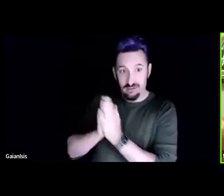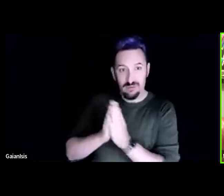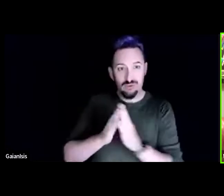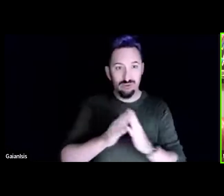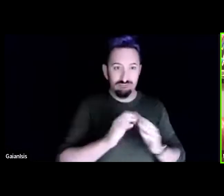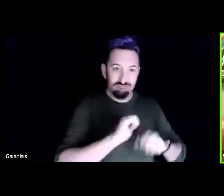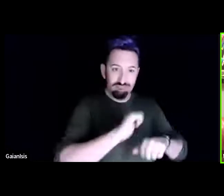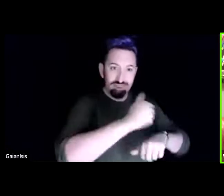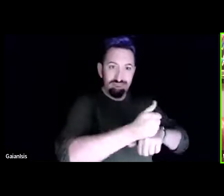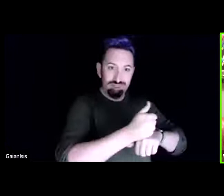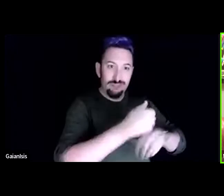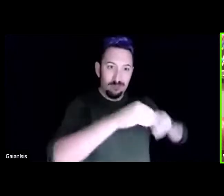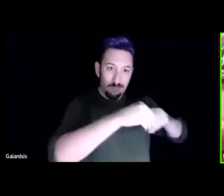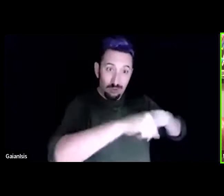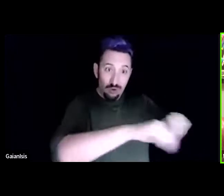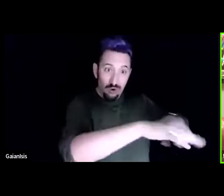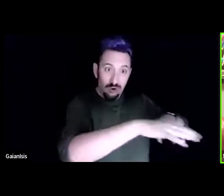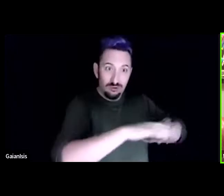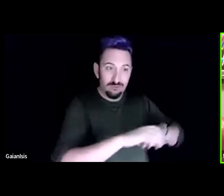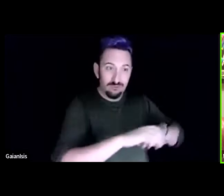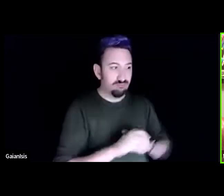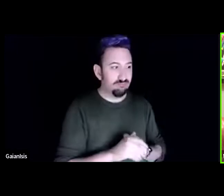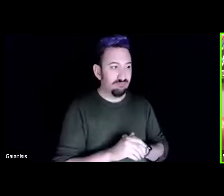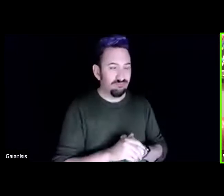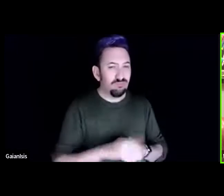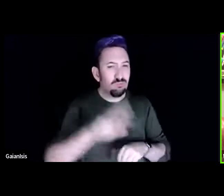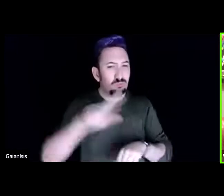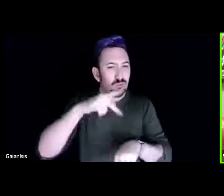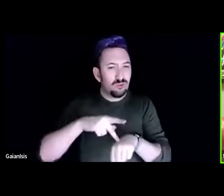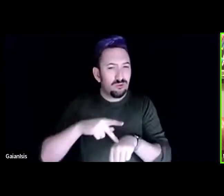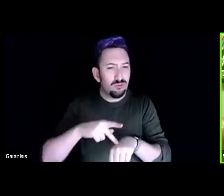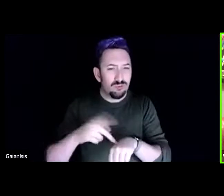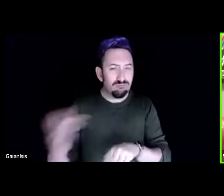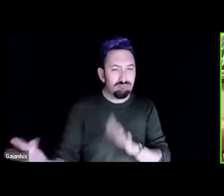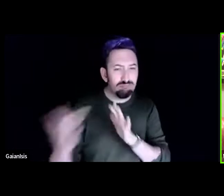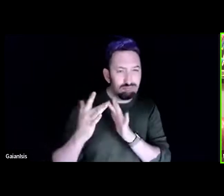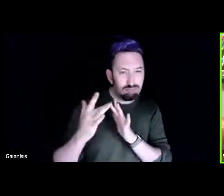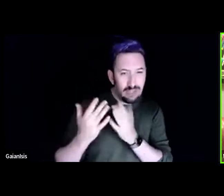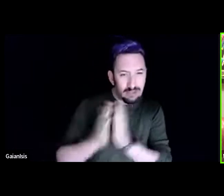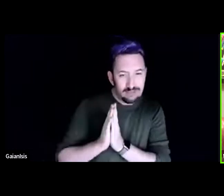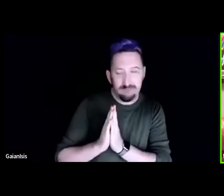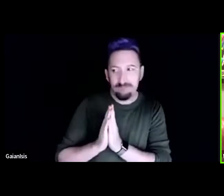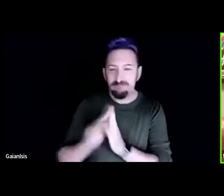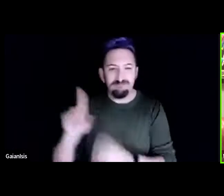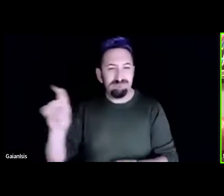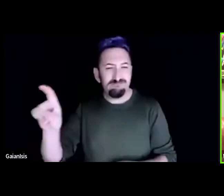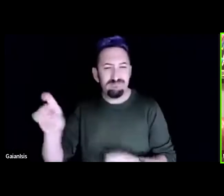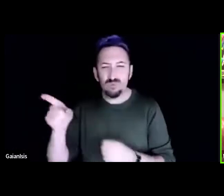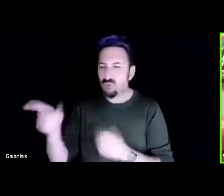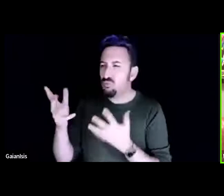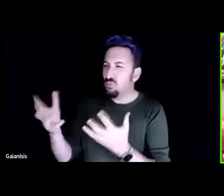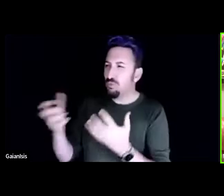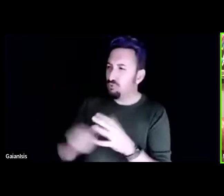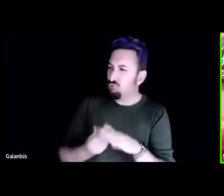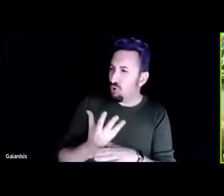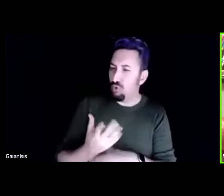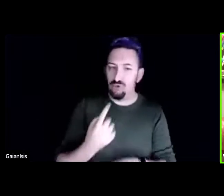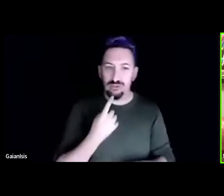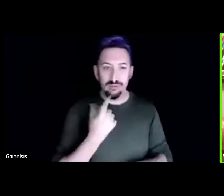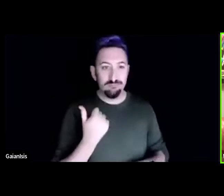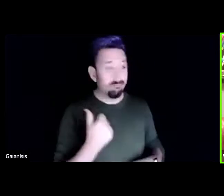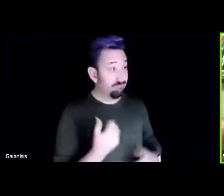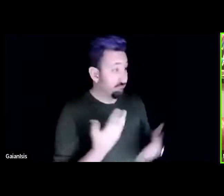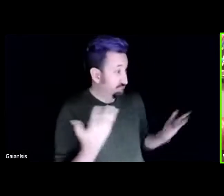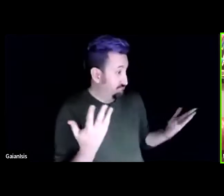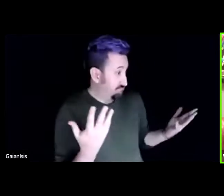that said I said well what do you want in your garden and she said I don't know I just want you to grow a garden and I want you to keep the kids out there